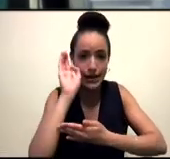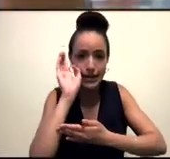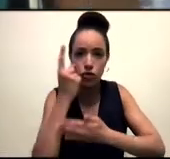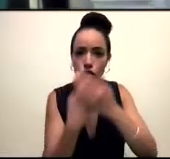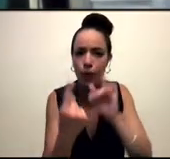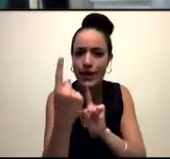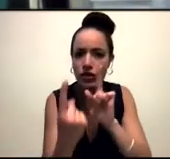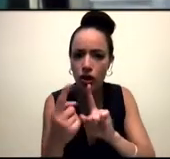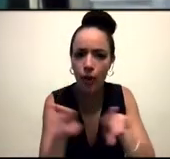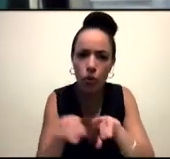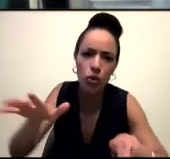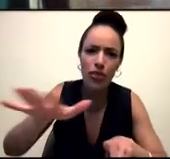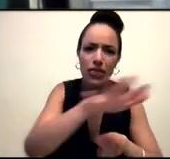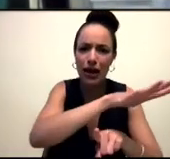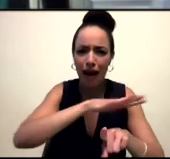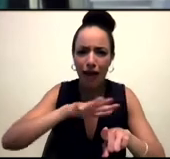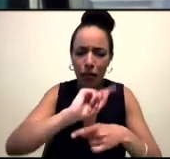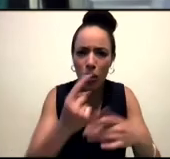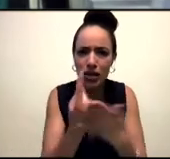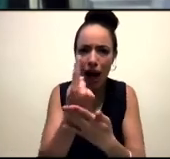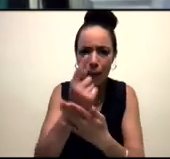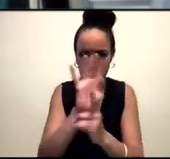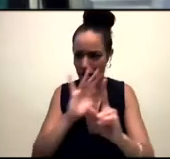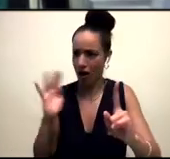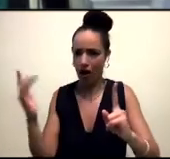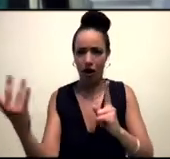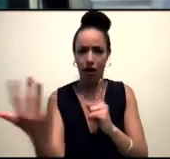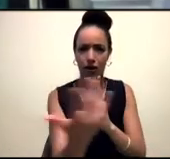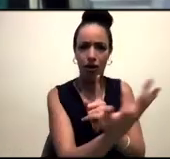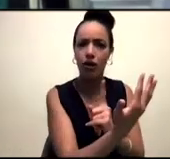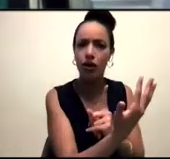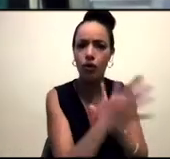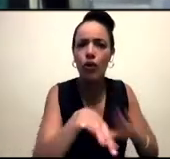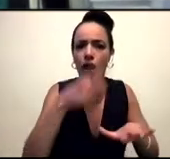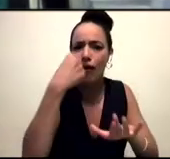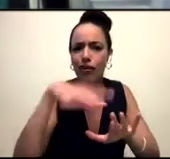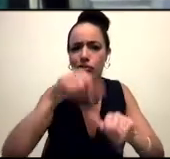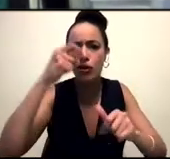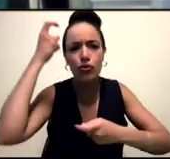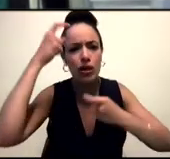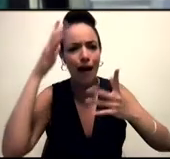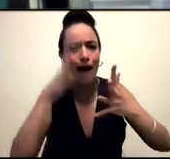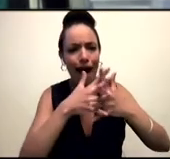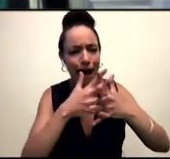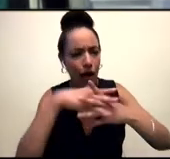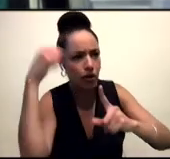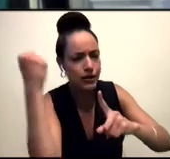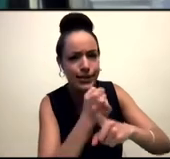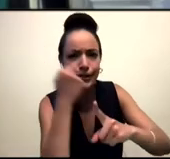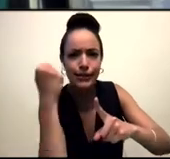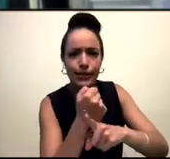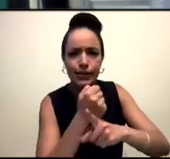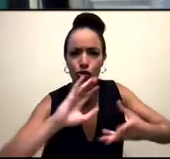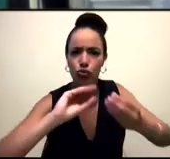going on and what's going on around us and this so that we can really begin to think about how we can repair and how we can build better futures.